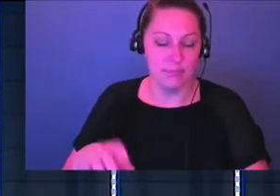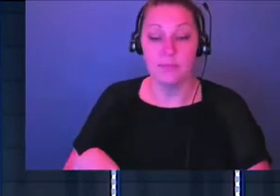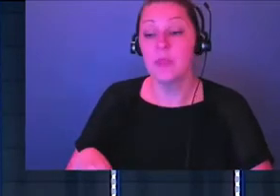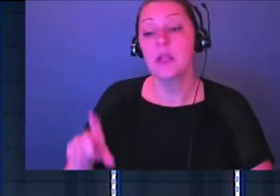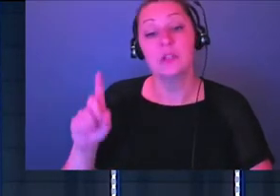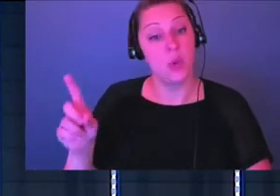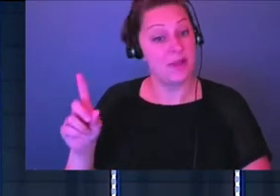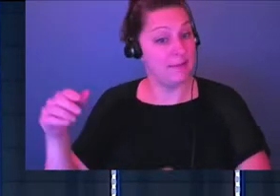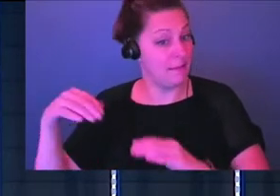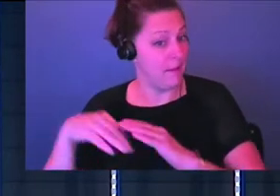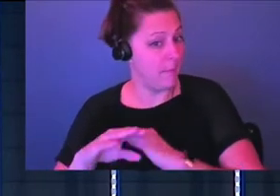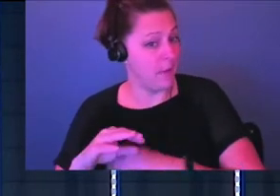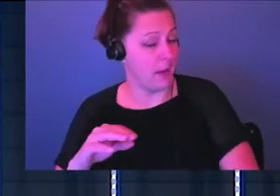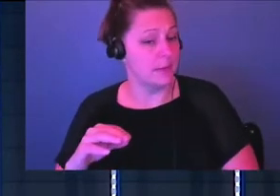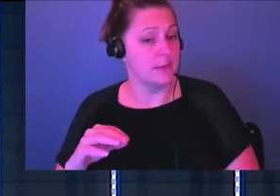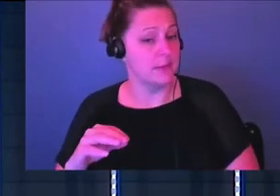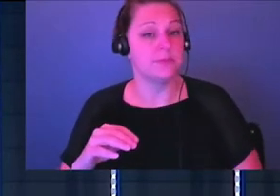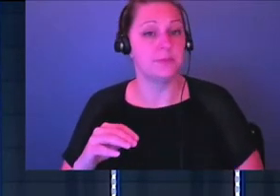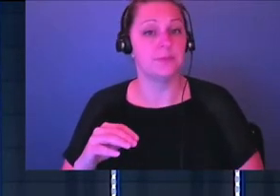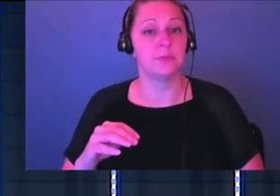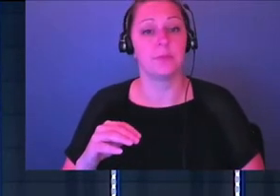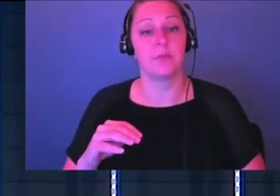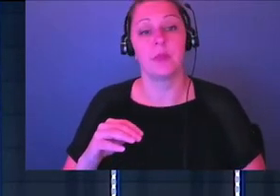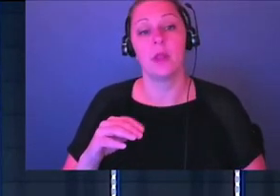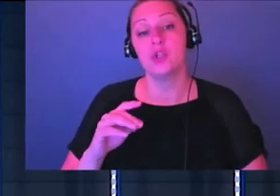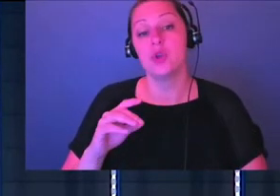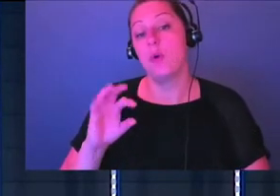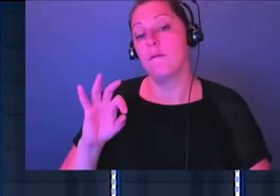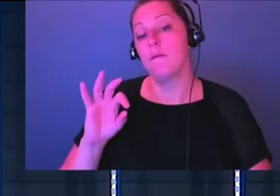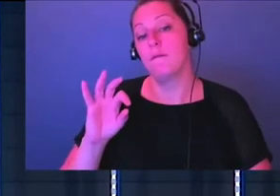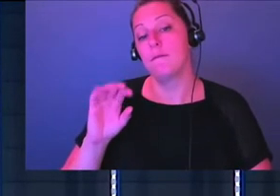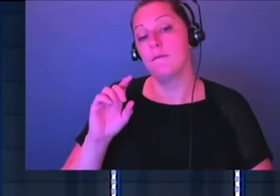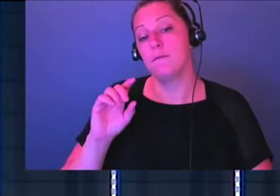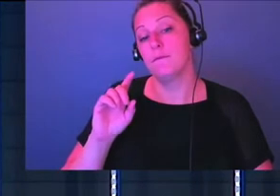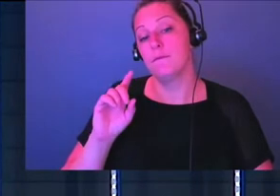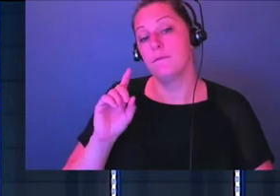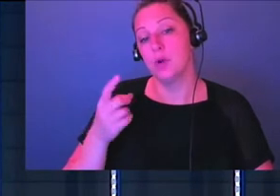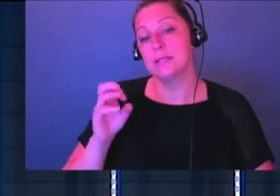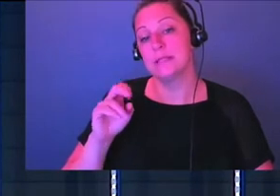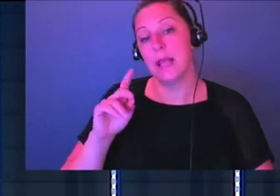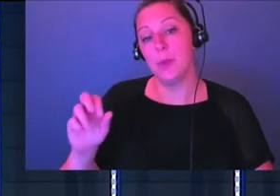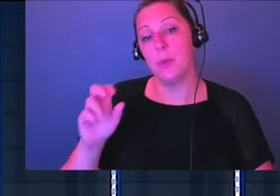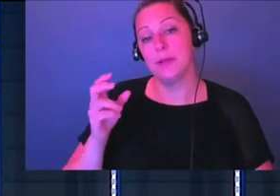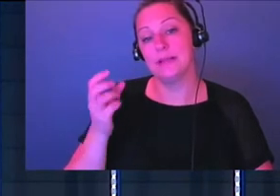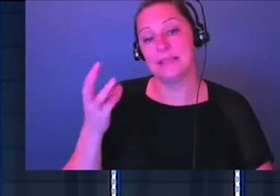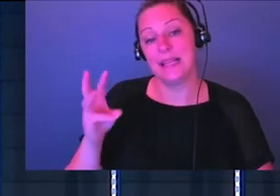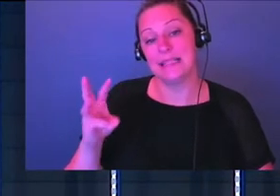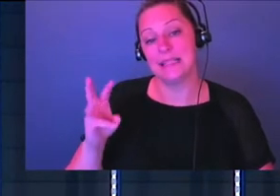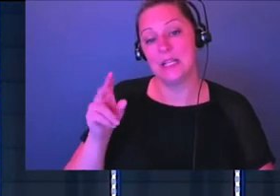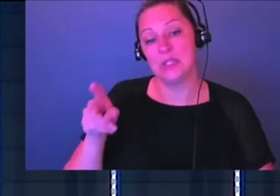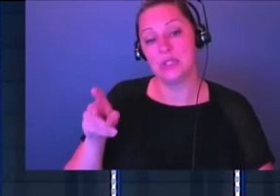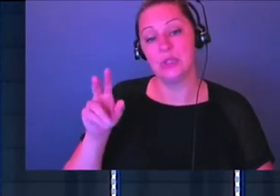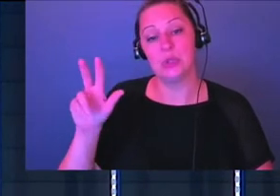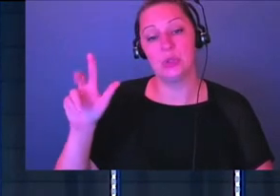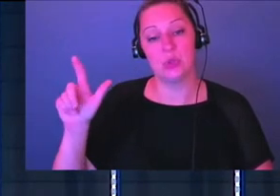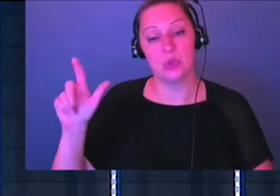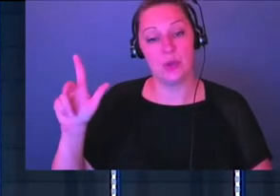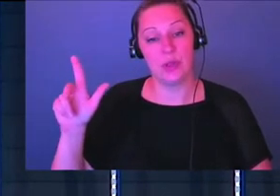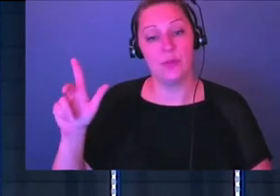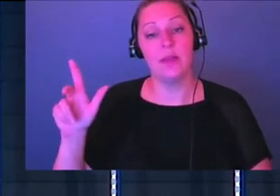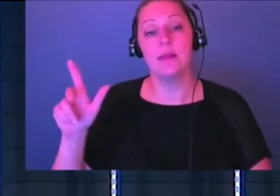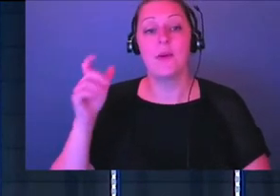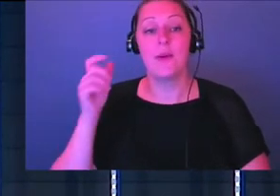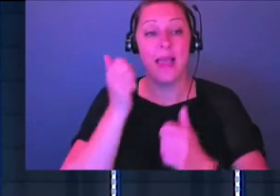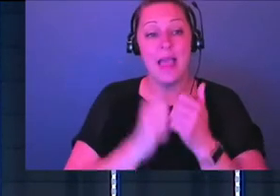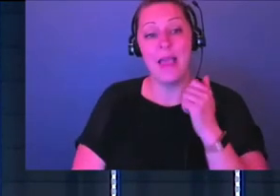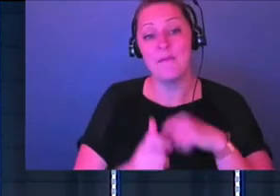and here's how the passage ends. 1 Samuel 16, 23. And whenever the tormenting spirit from God troubled Saul, David would play the harp.